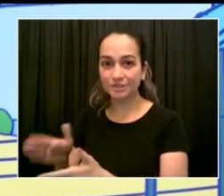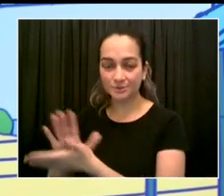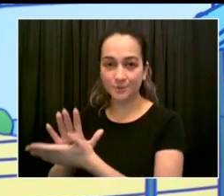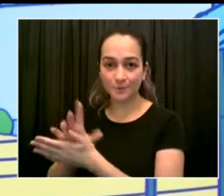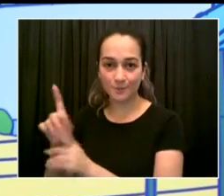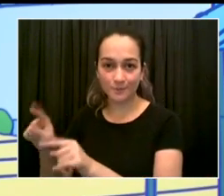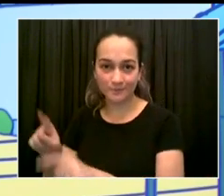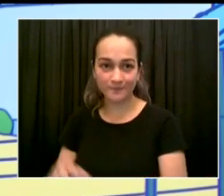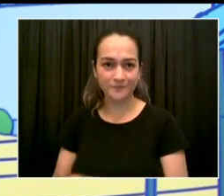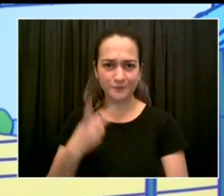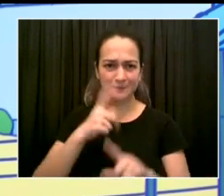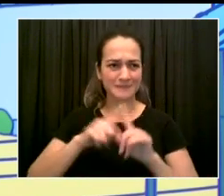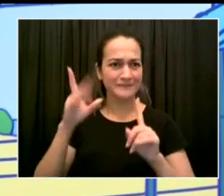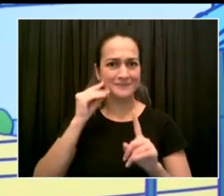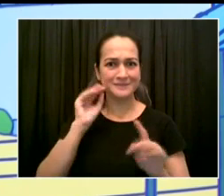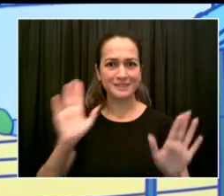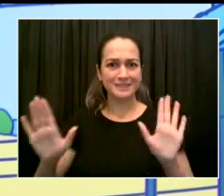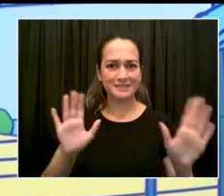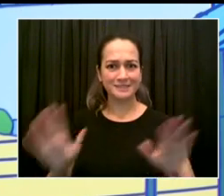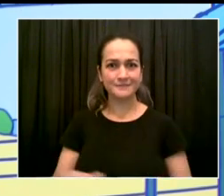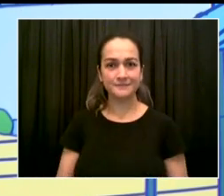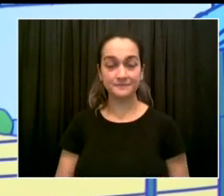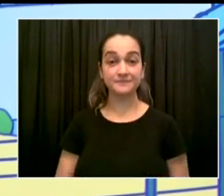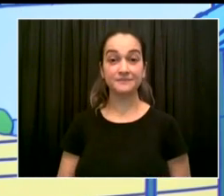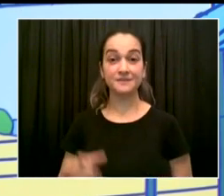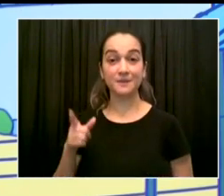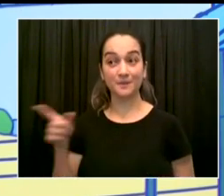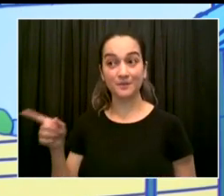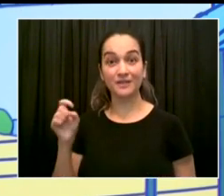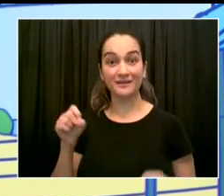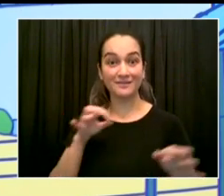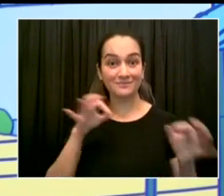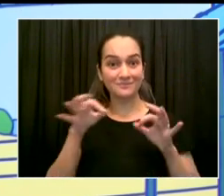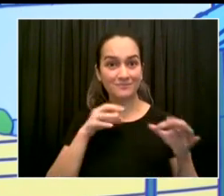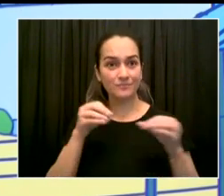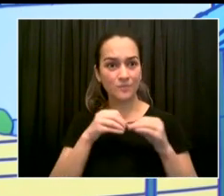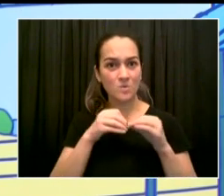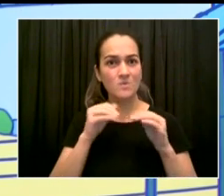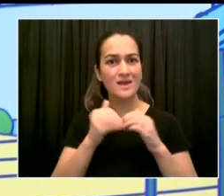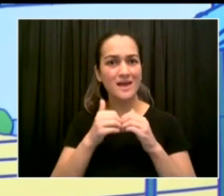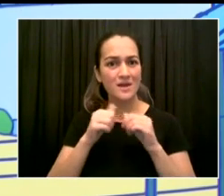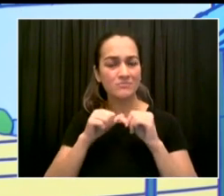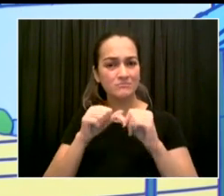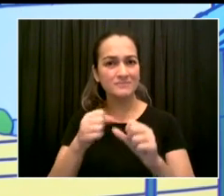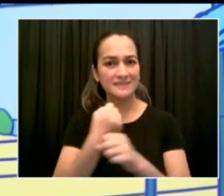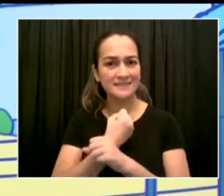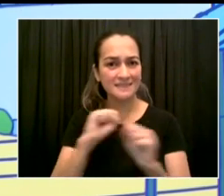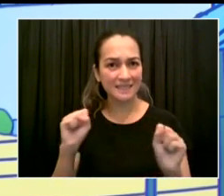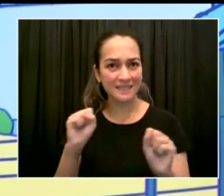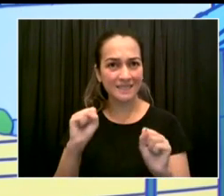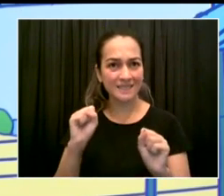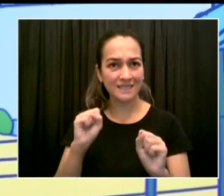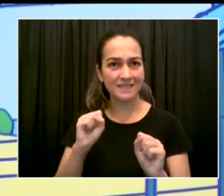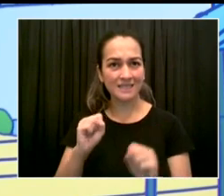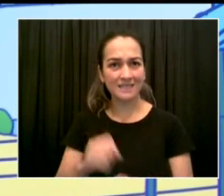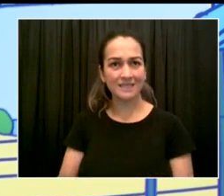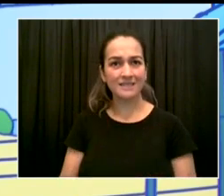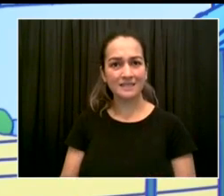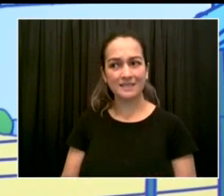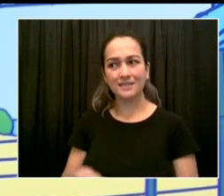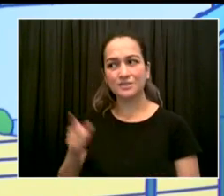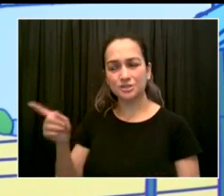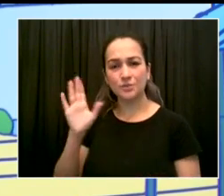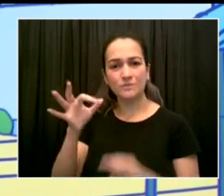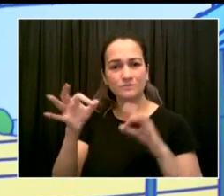health and safety and is going to give you a parent's perspective on this approach to keeping our kids safe. My pleasure to